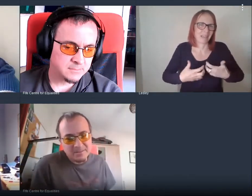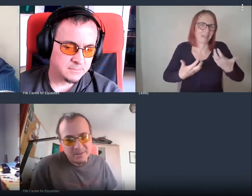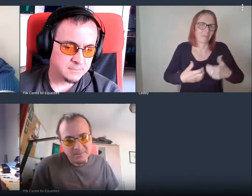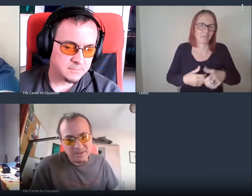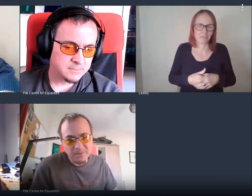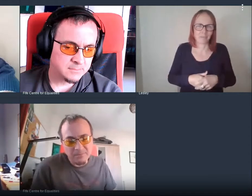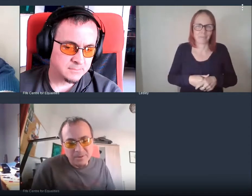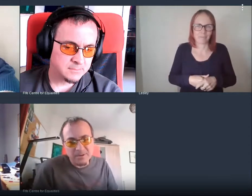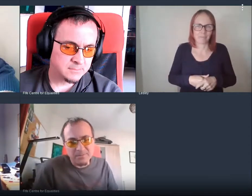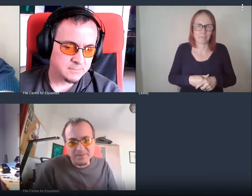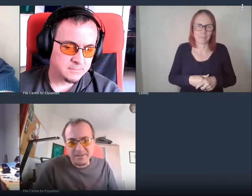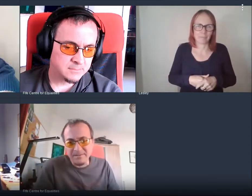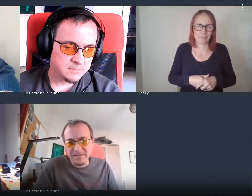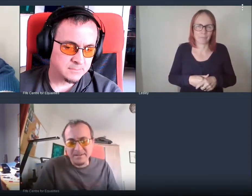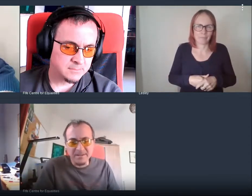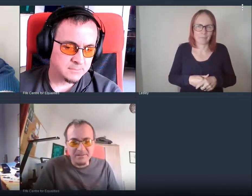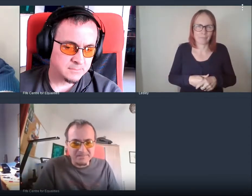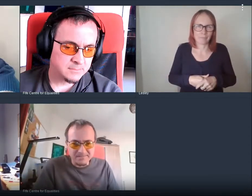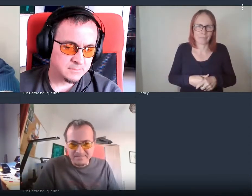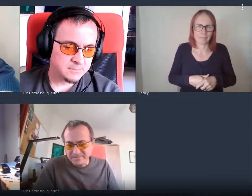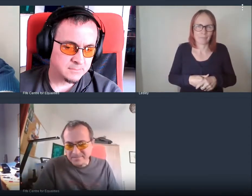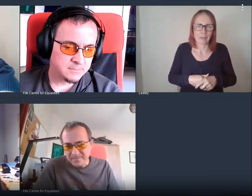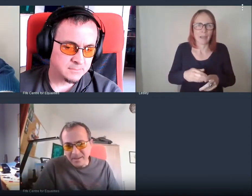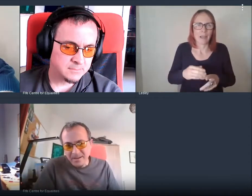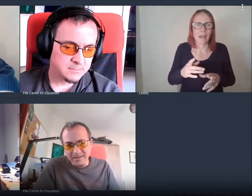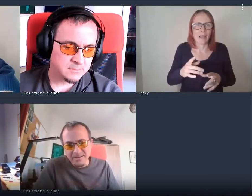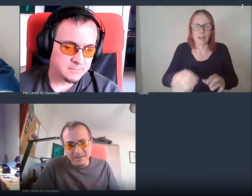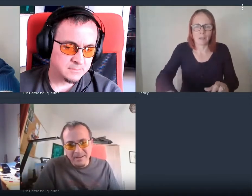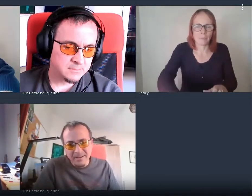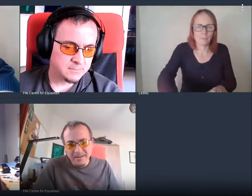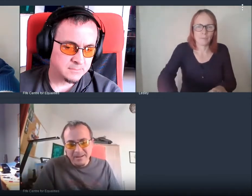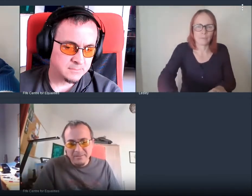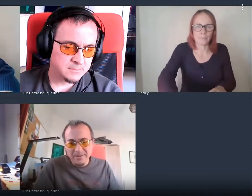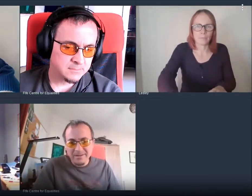the only way we picked up this idea that uh